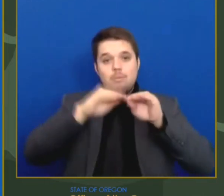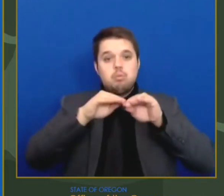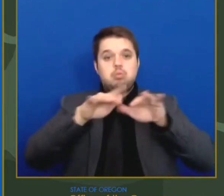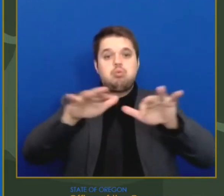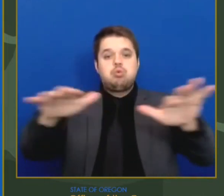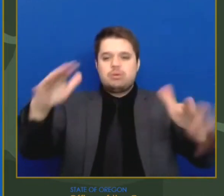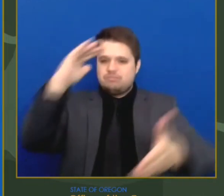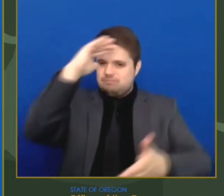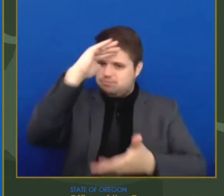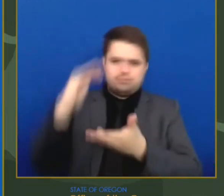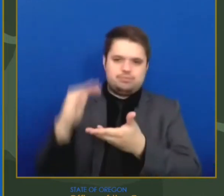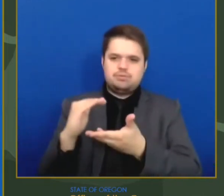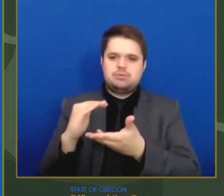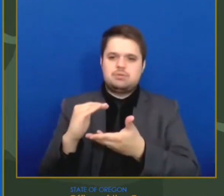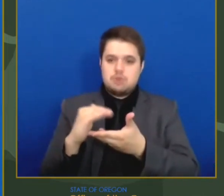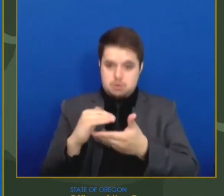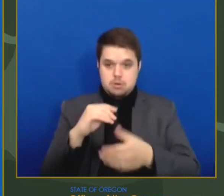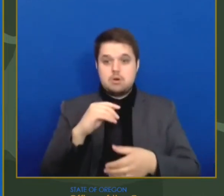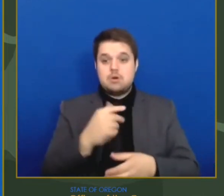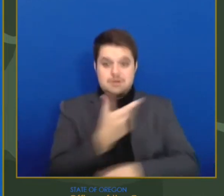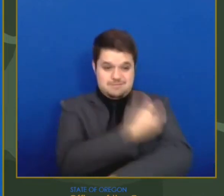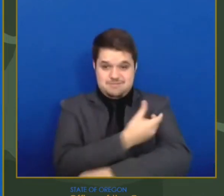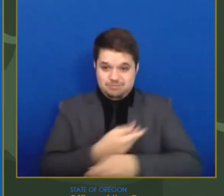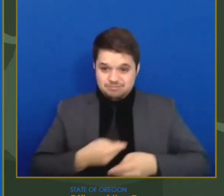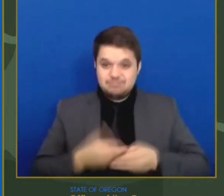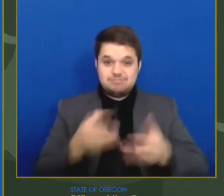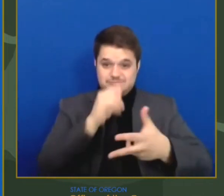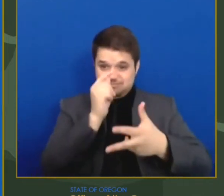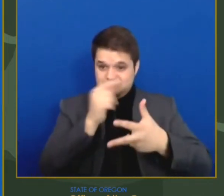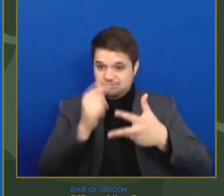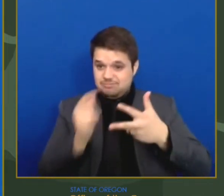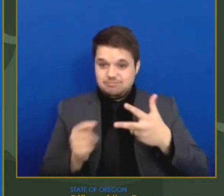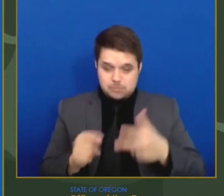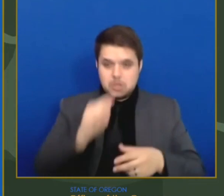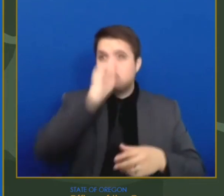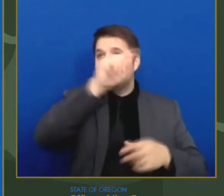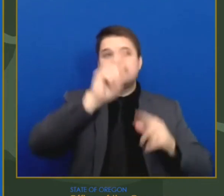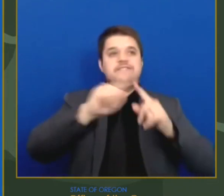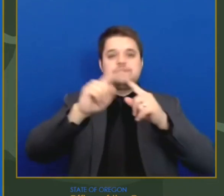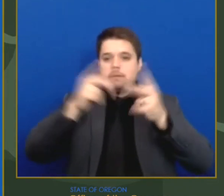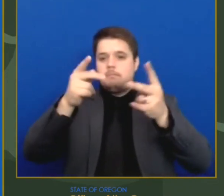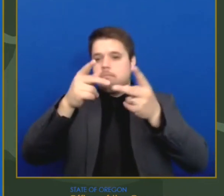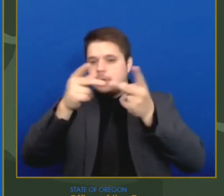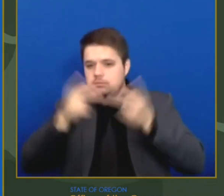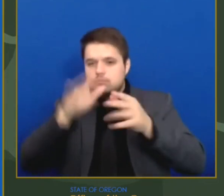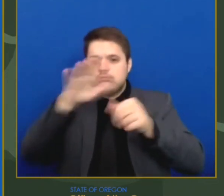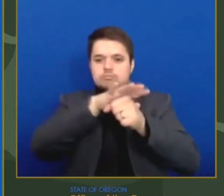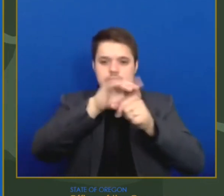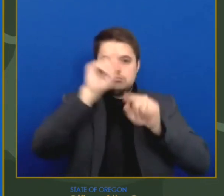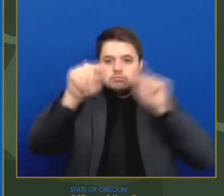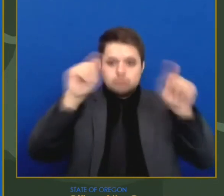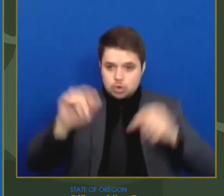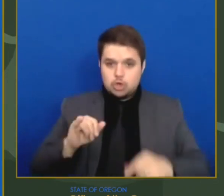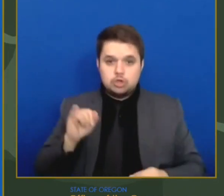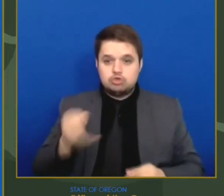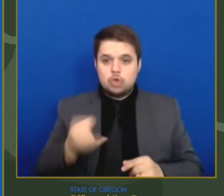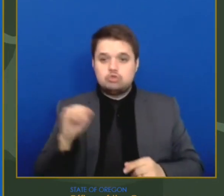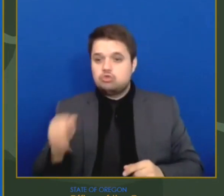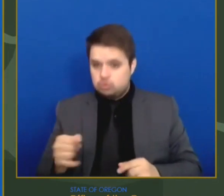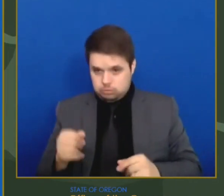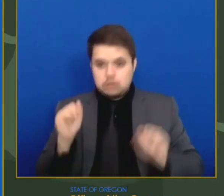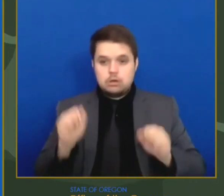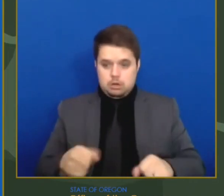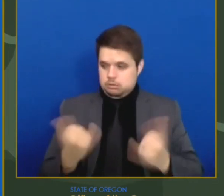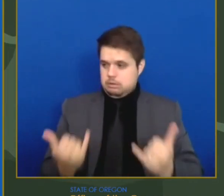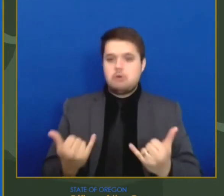communities in all parts of the state. We're allocating Johnson & Johnson to mass vaccination clinics in the Portland metro region, to local public health